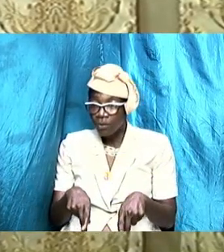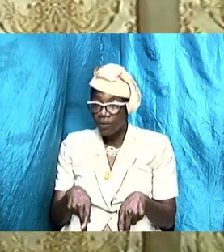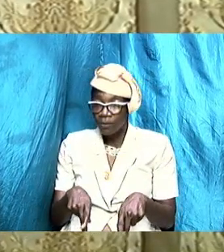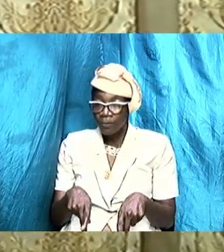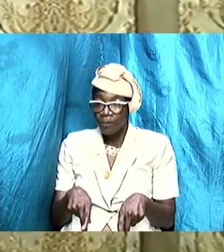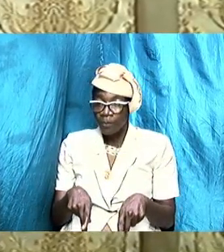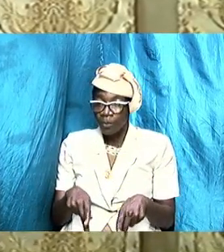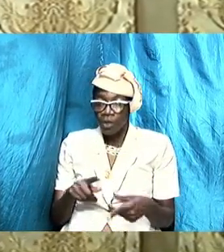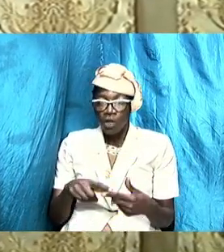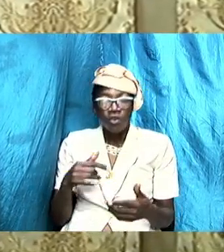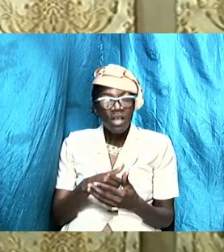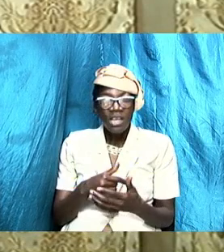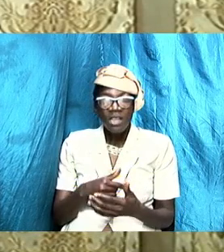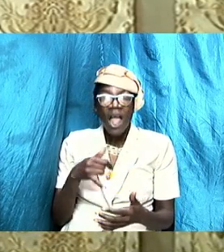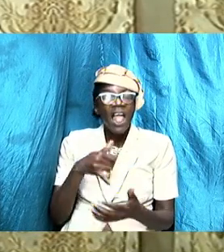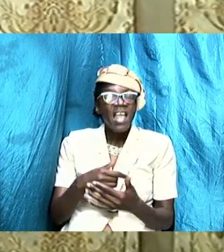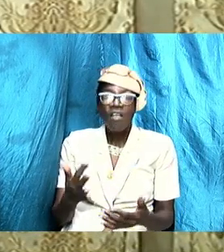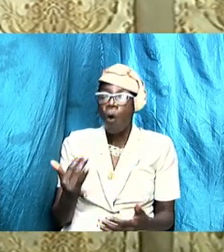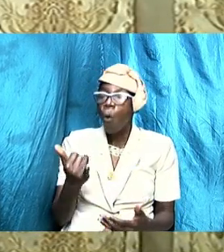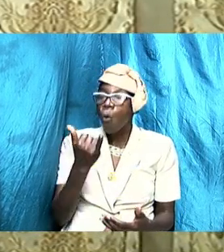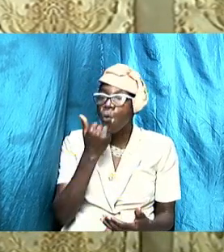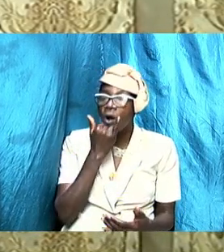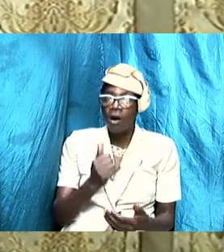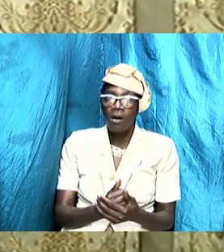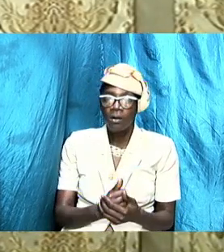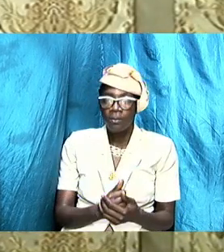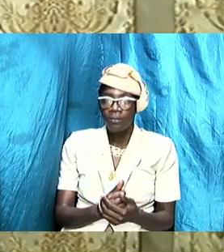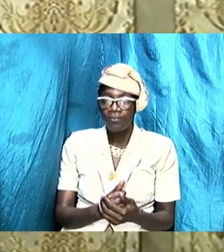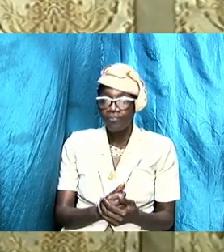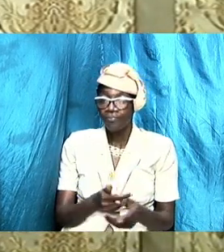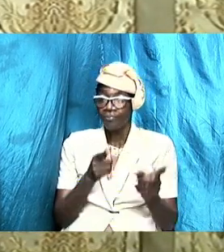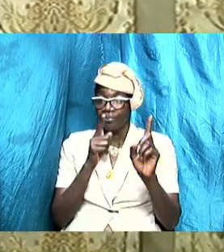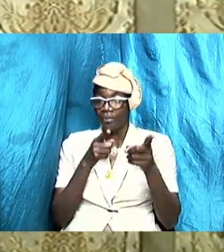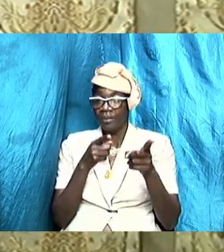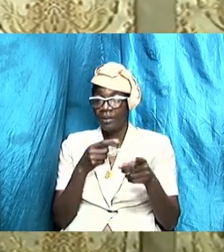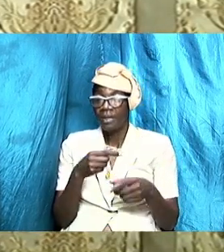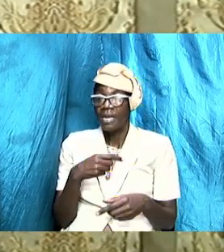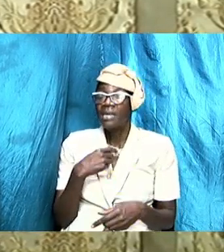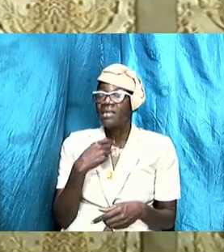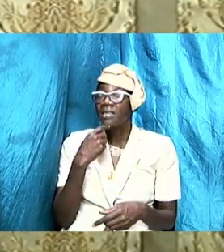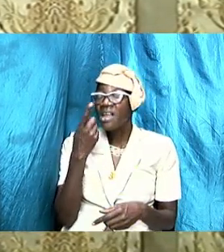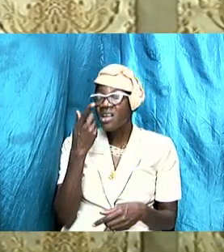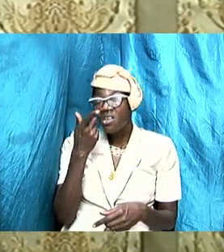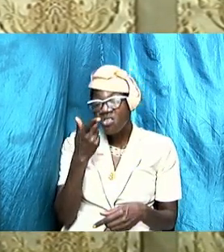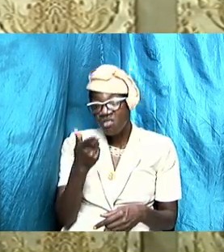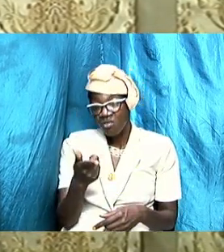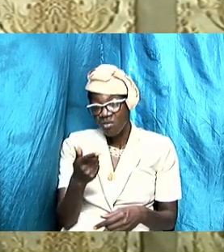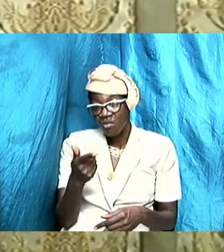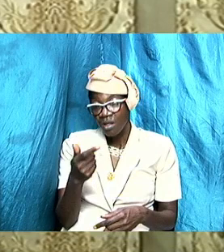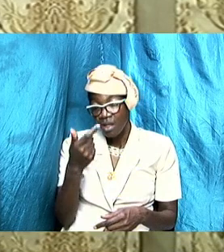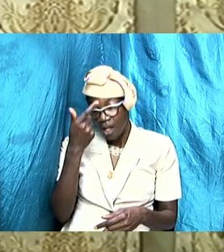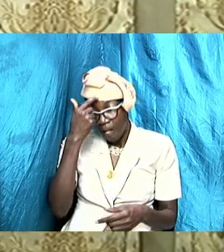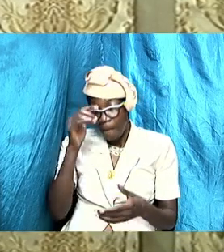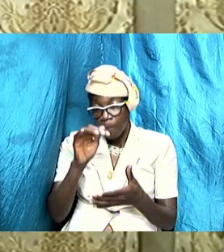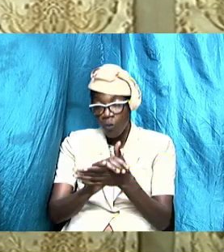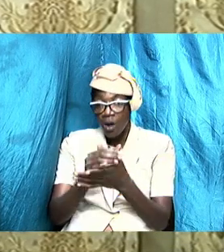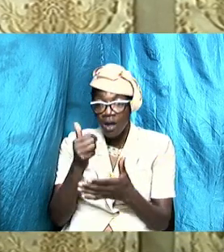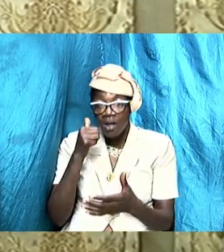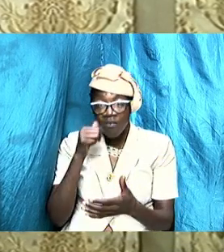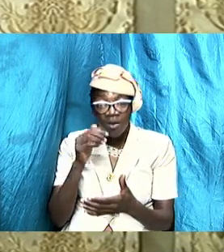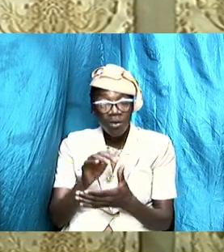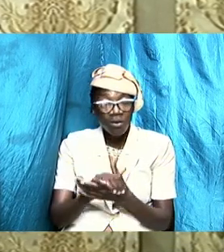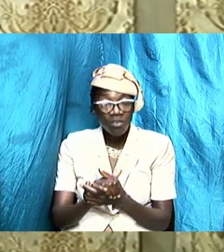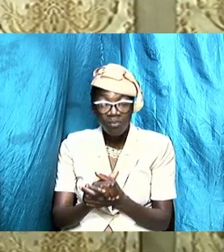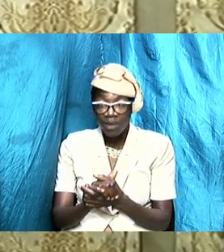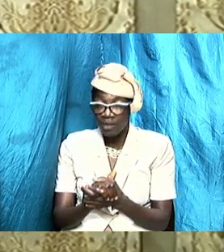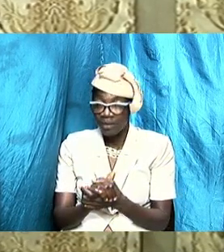to it it is wrong so I therefore want to charge couples that